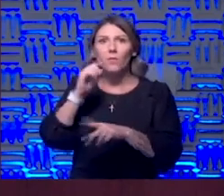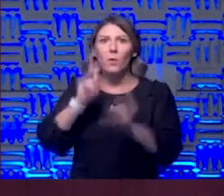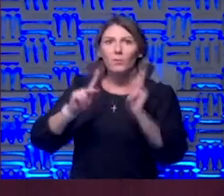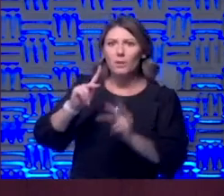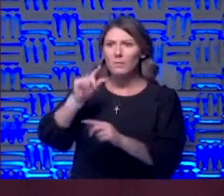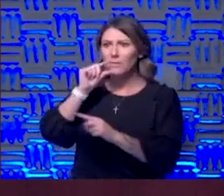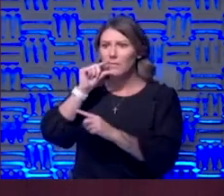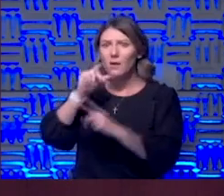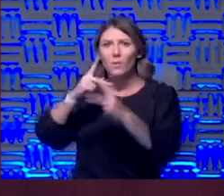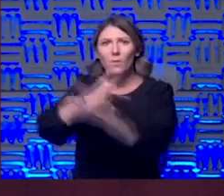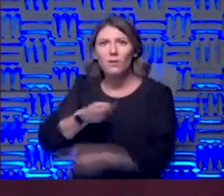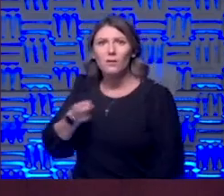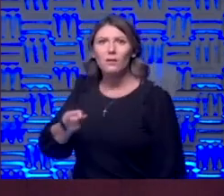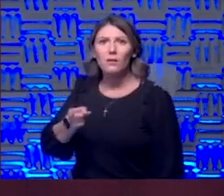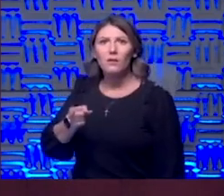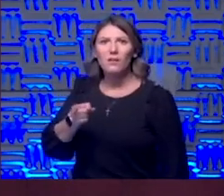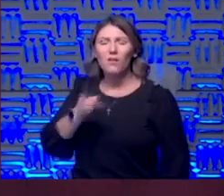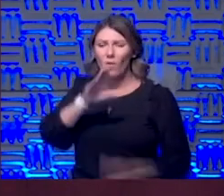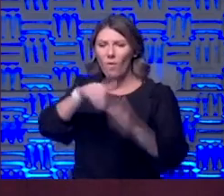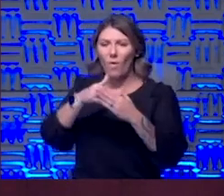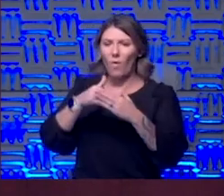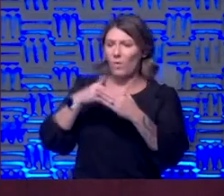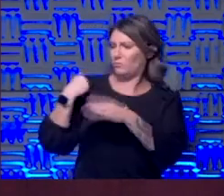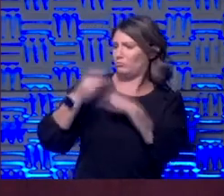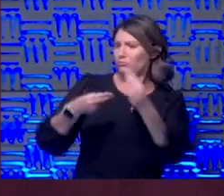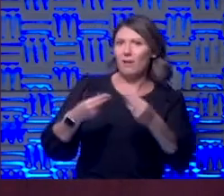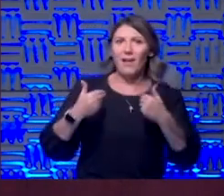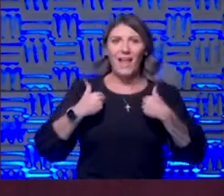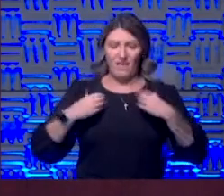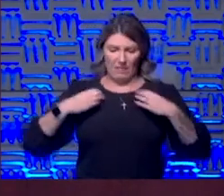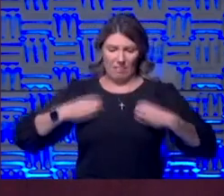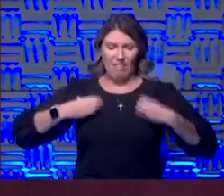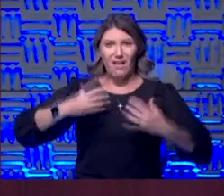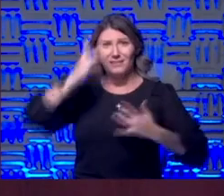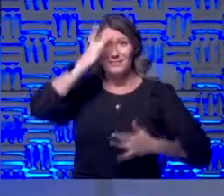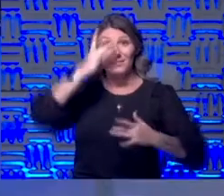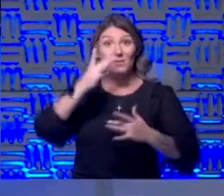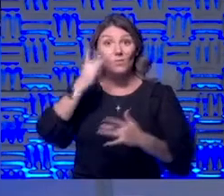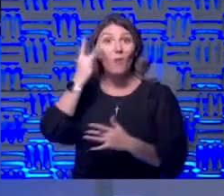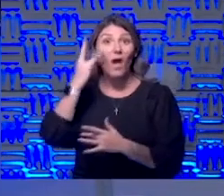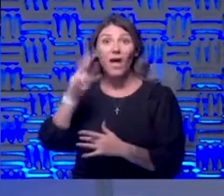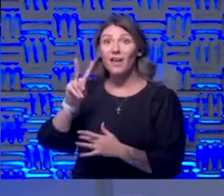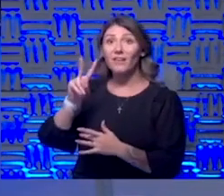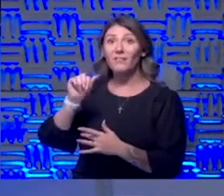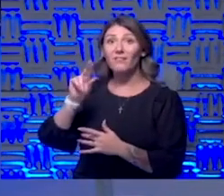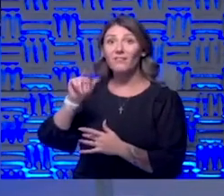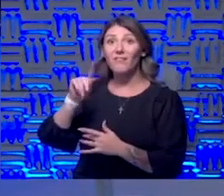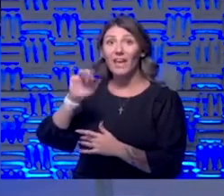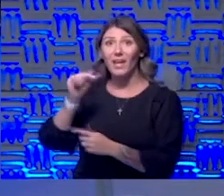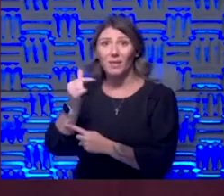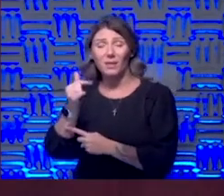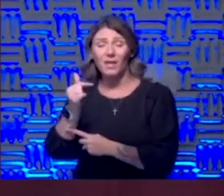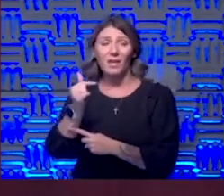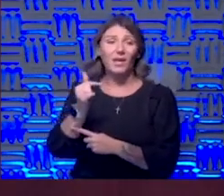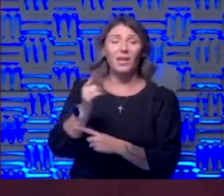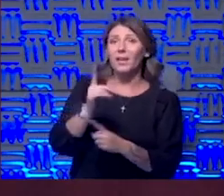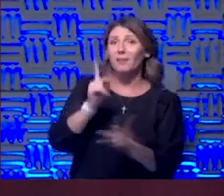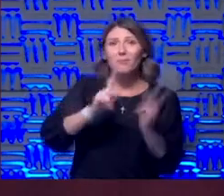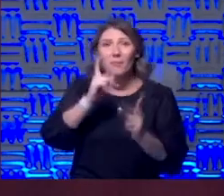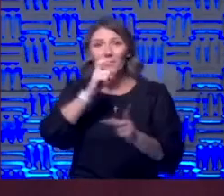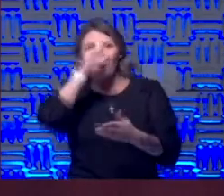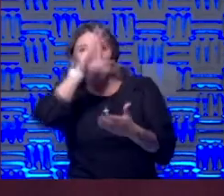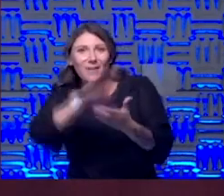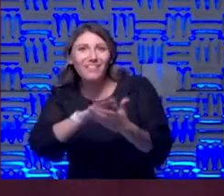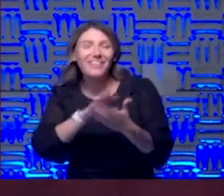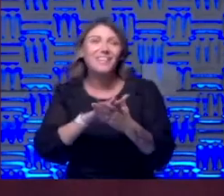potentially developing a whole generation with lung disease now from vaping and people don't believe that you know teenagers are in